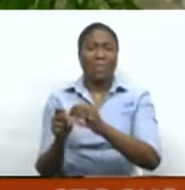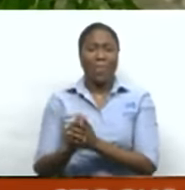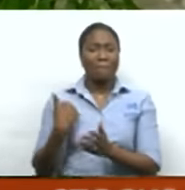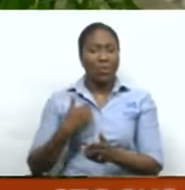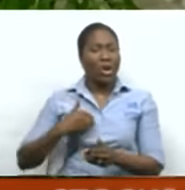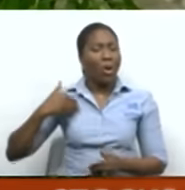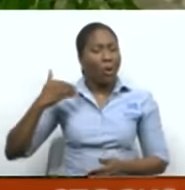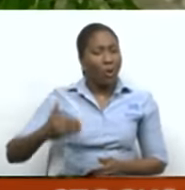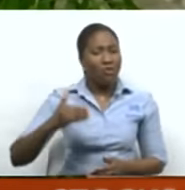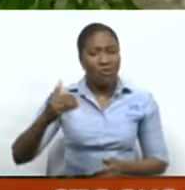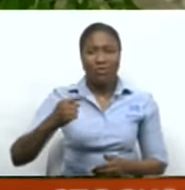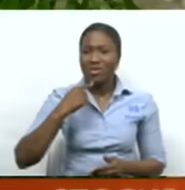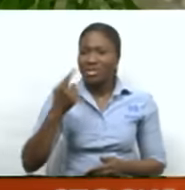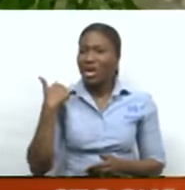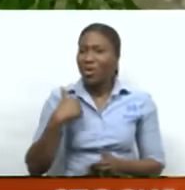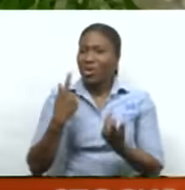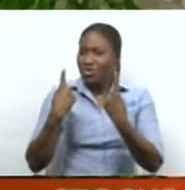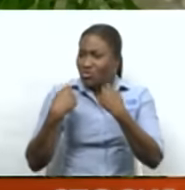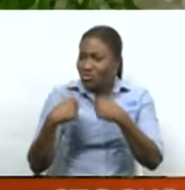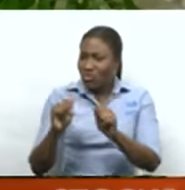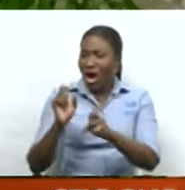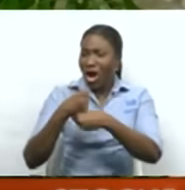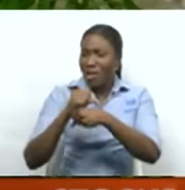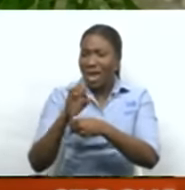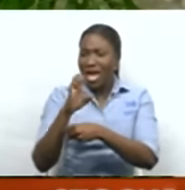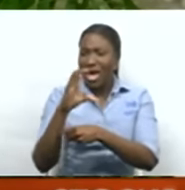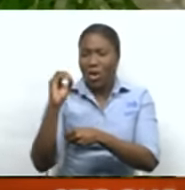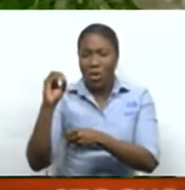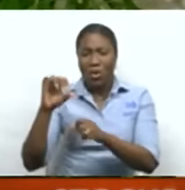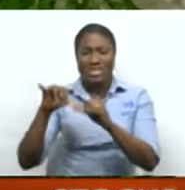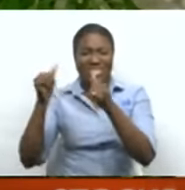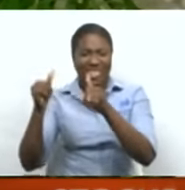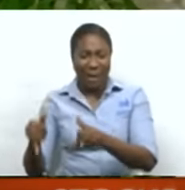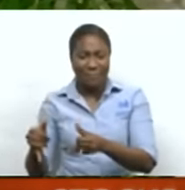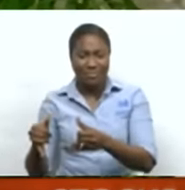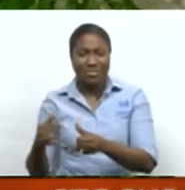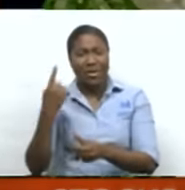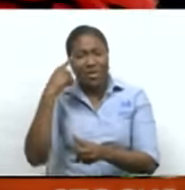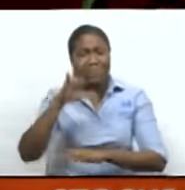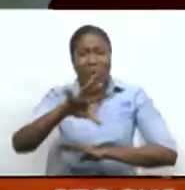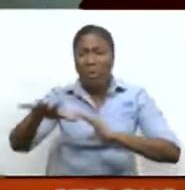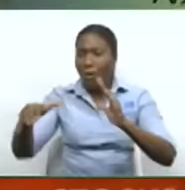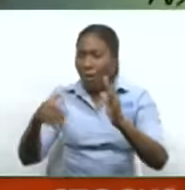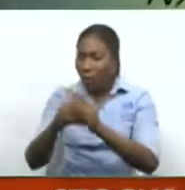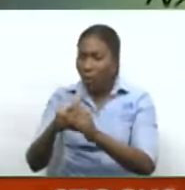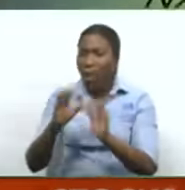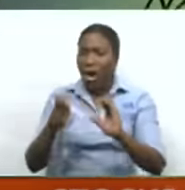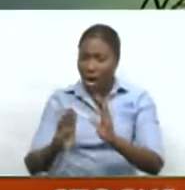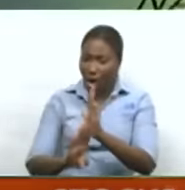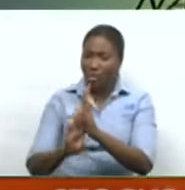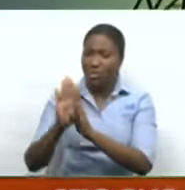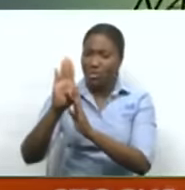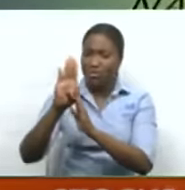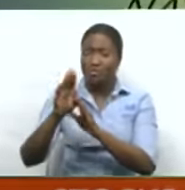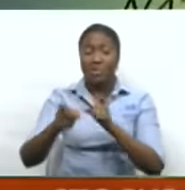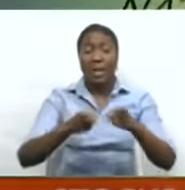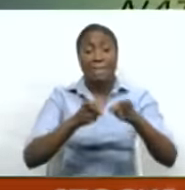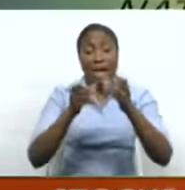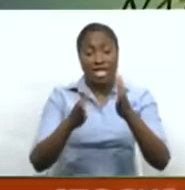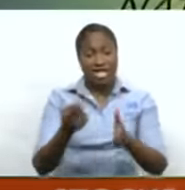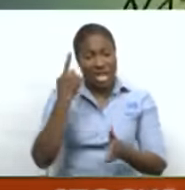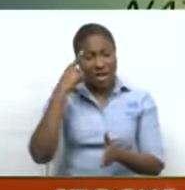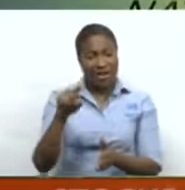we are trying to build an ecosystem that essentially brings everyone along. General Manager of National